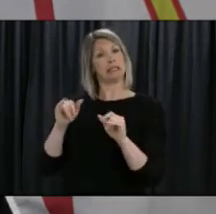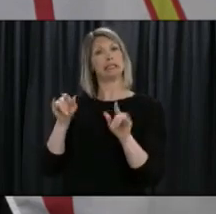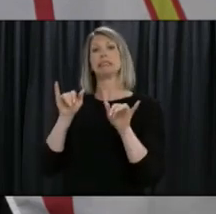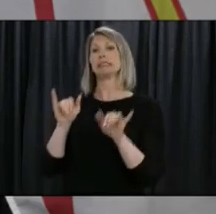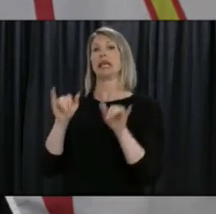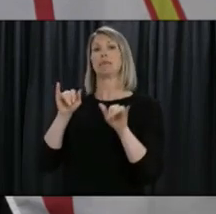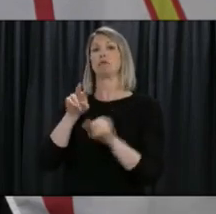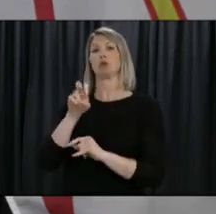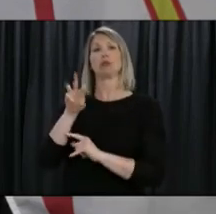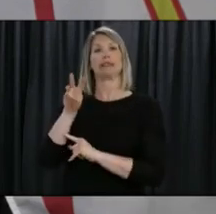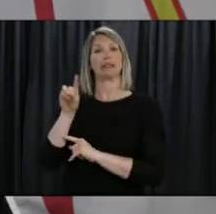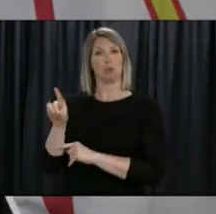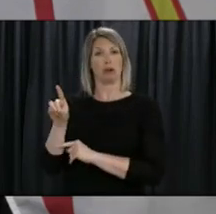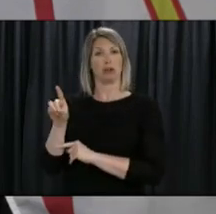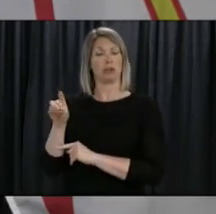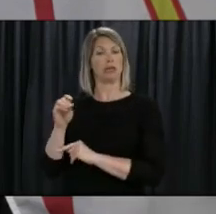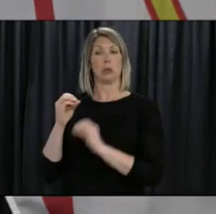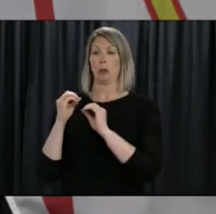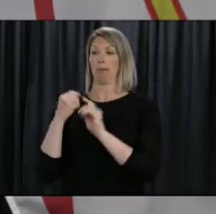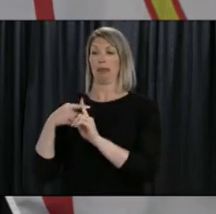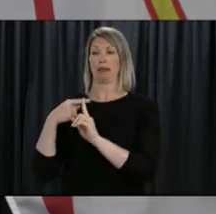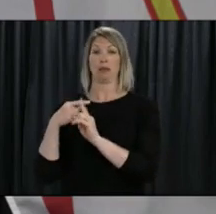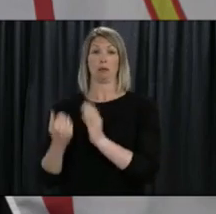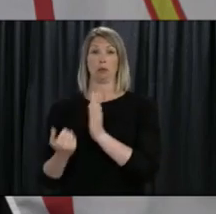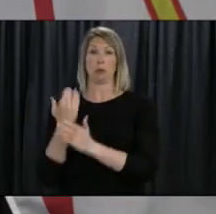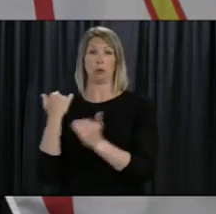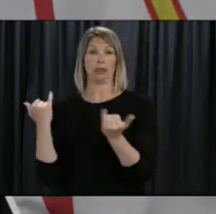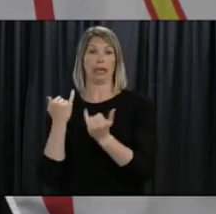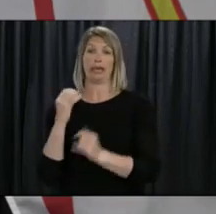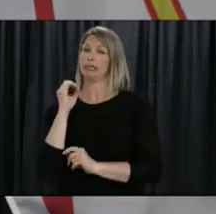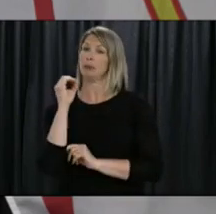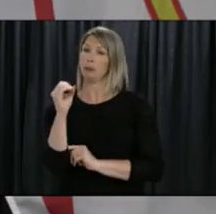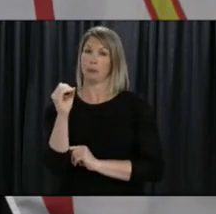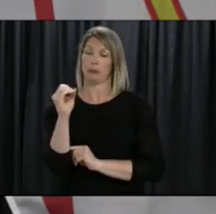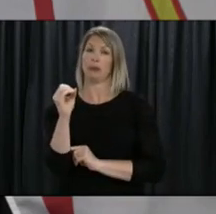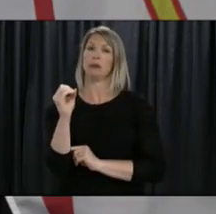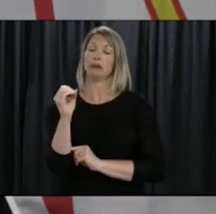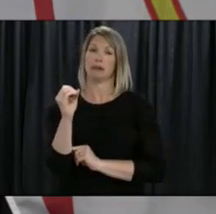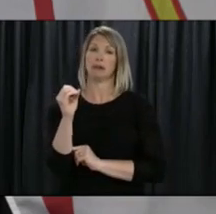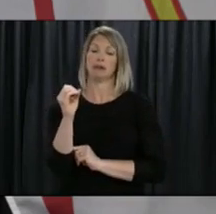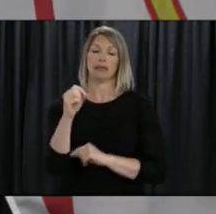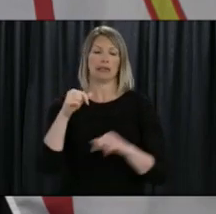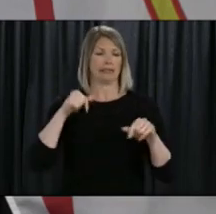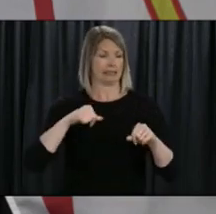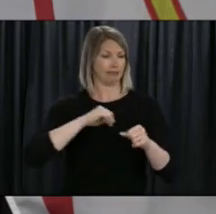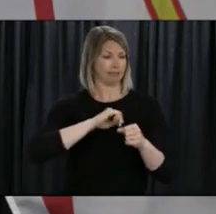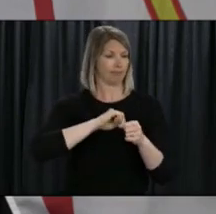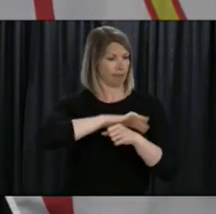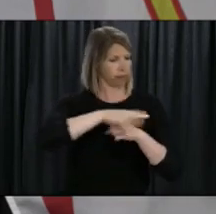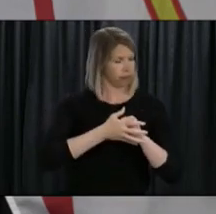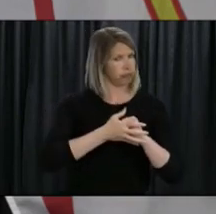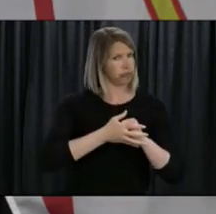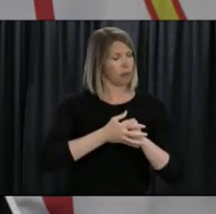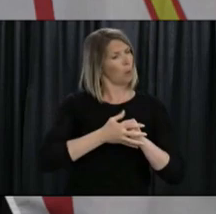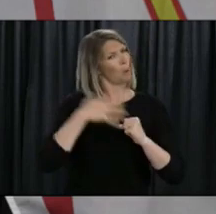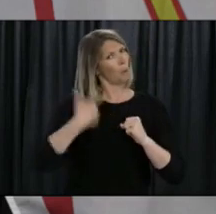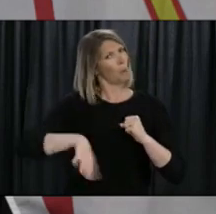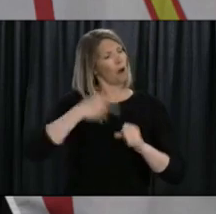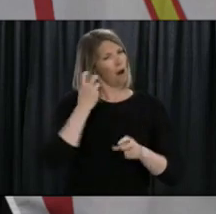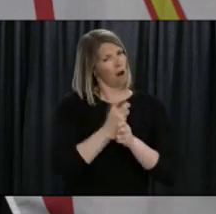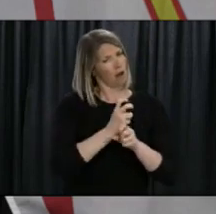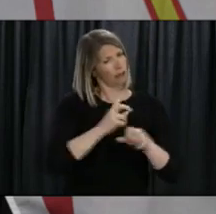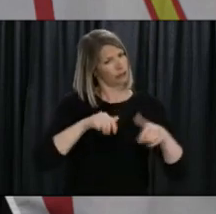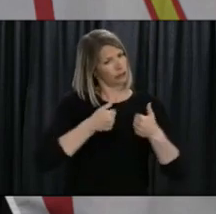in our province remains at 261. This pandemic has, without a doubt, challenged us and tested our resolve, but it has also